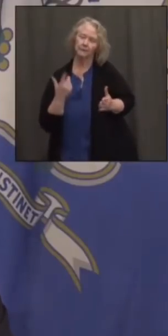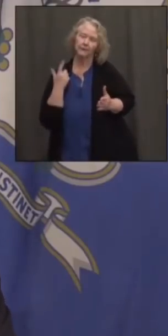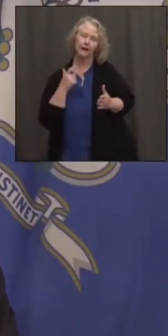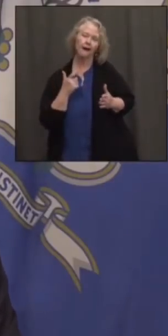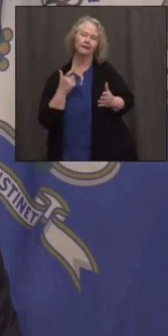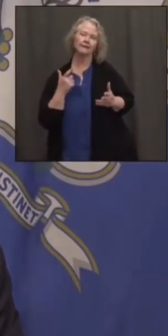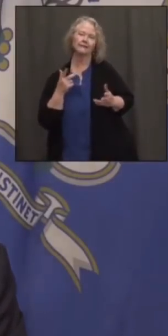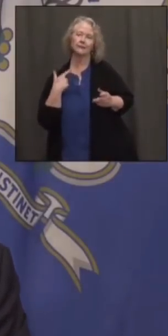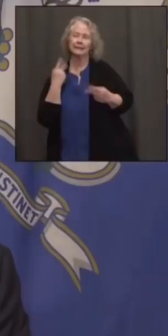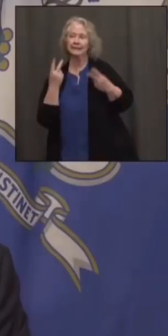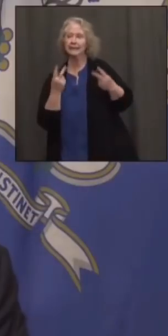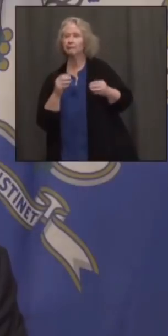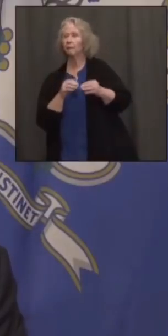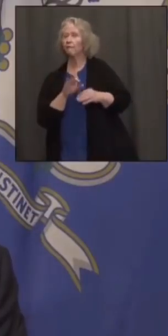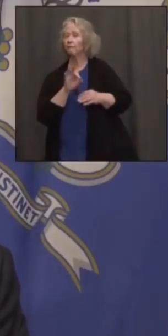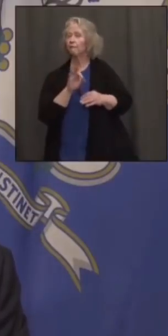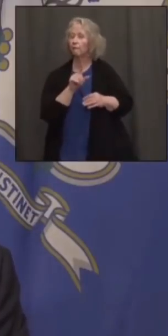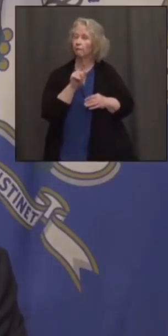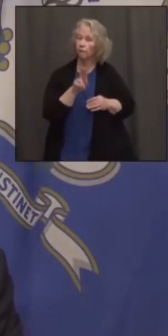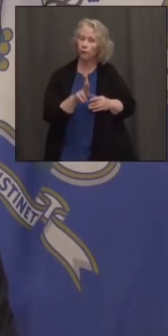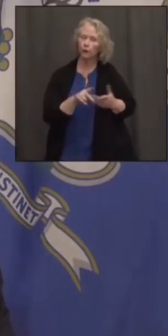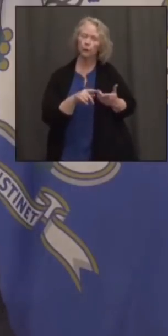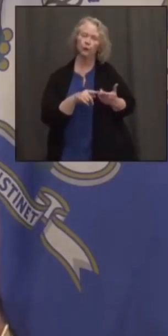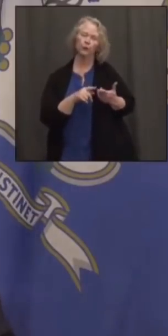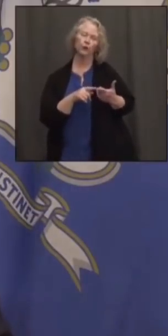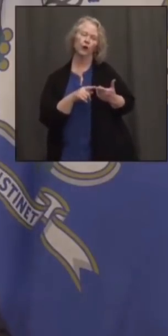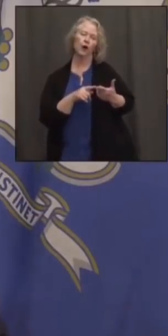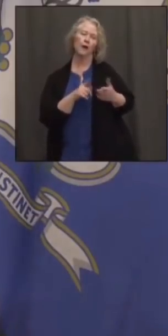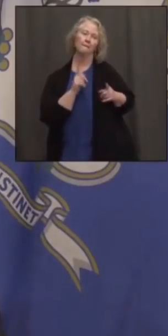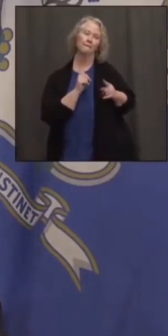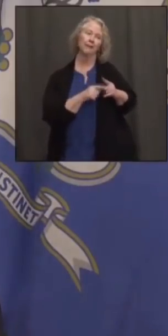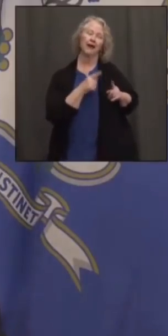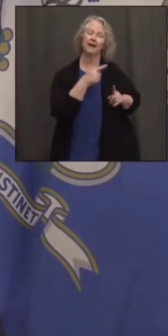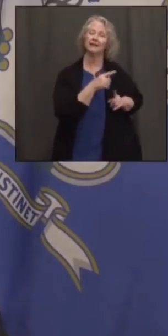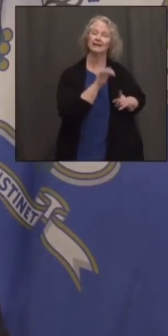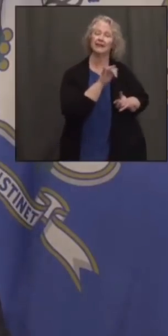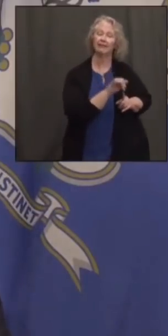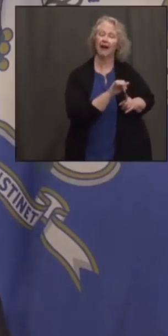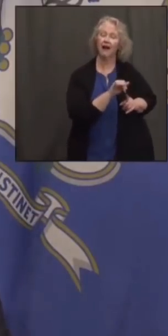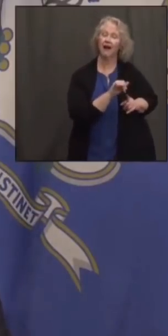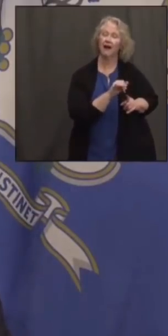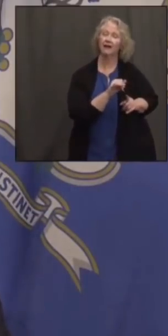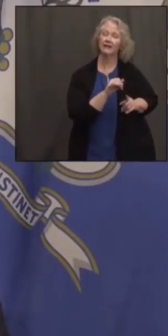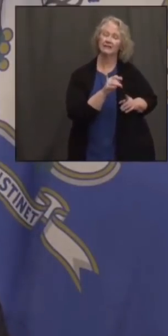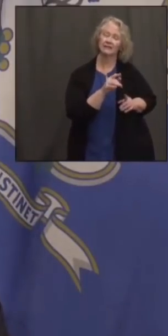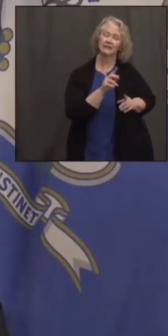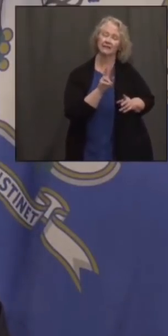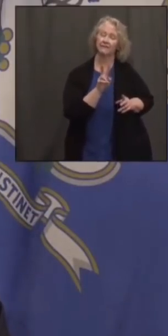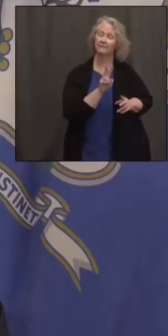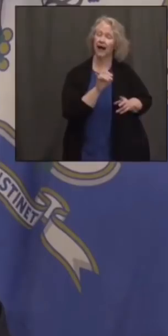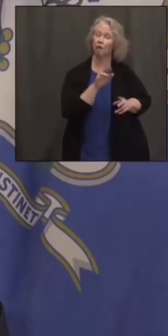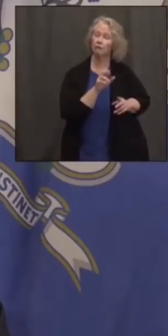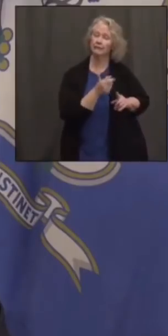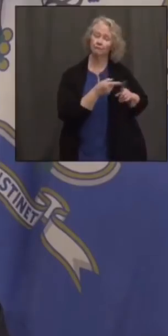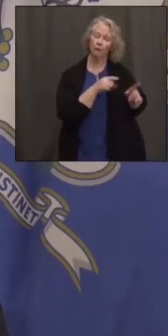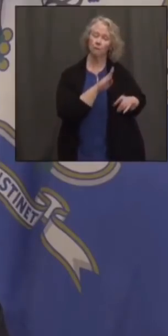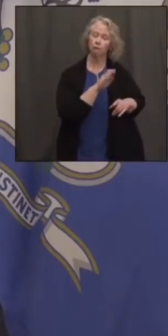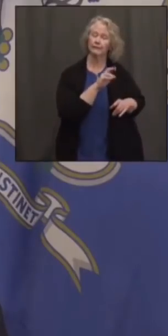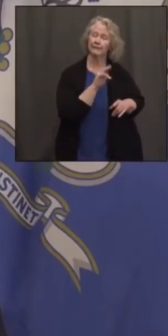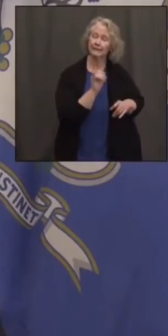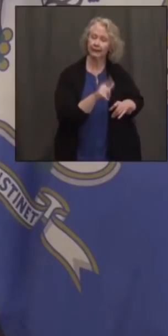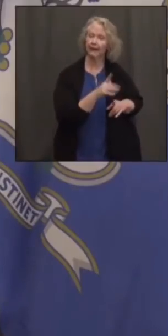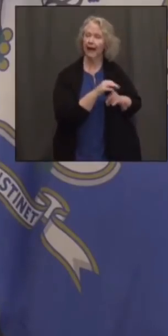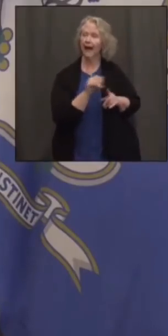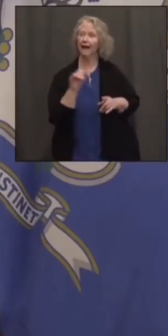little bit, a little more time for India and Brazil variants to percolate, which is just reasons number 13, 14,